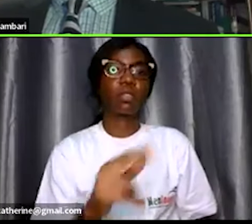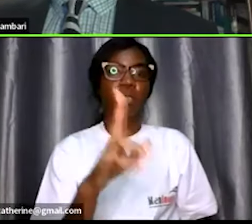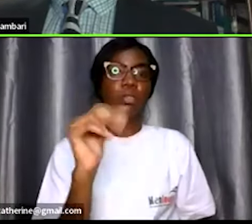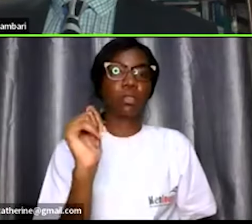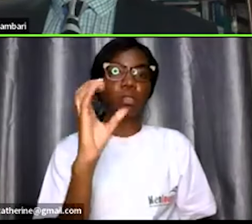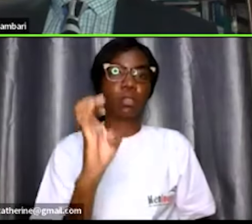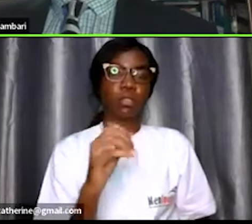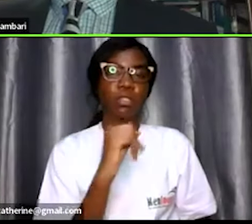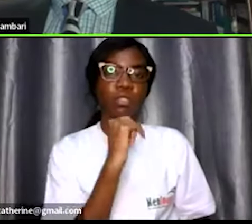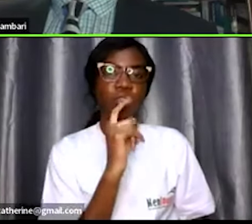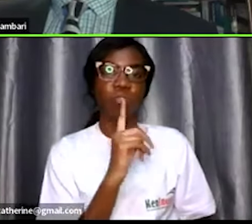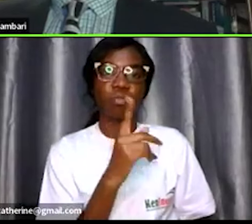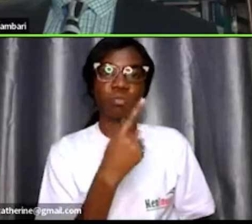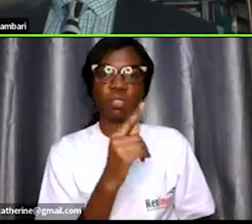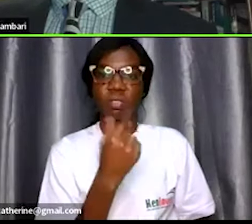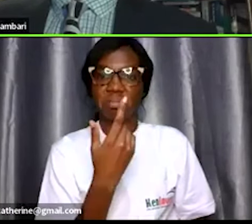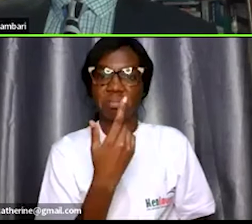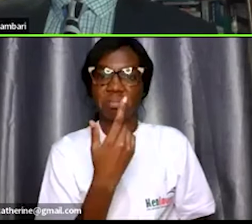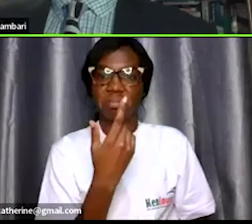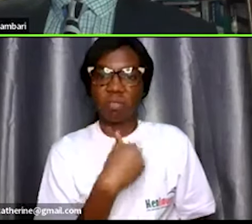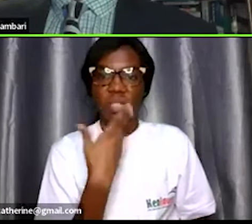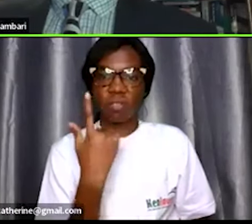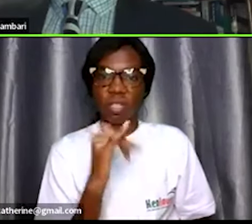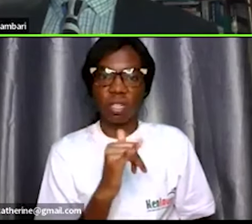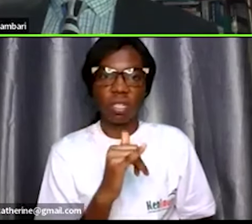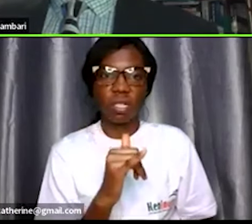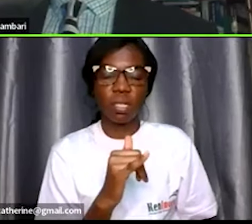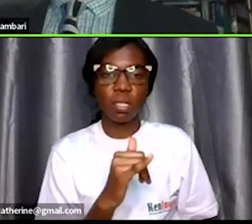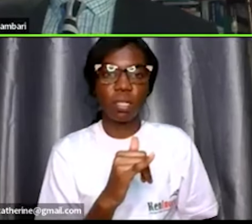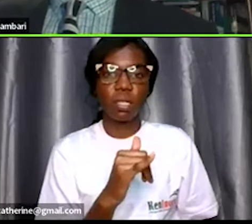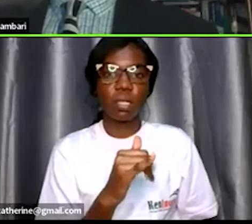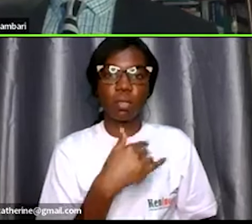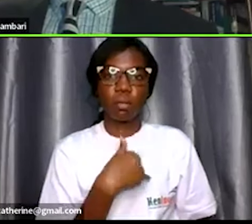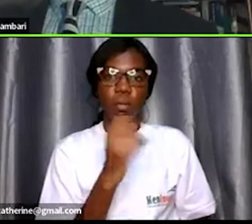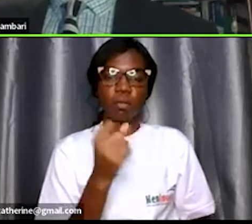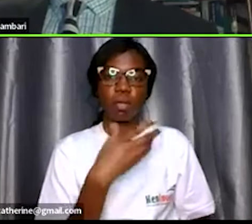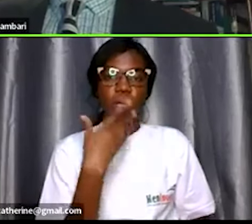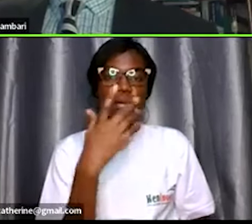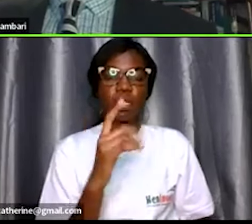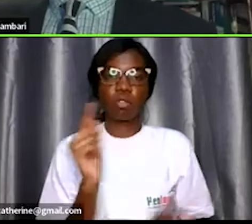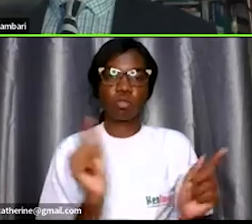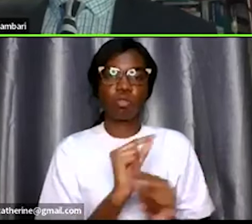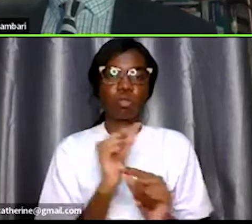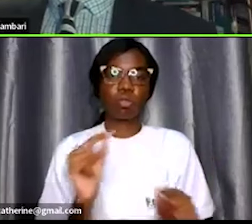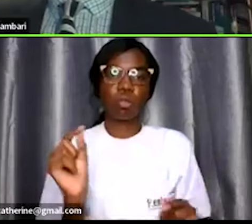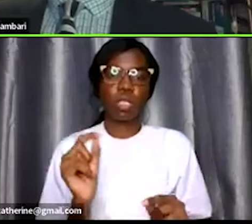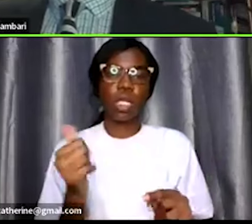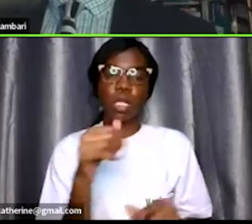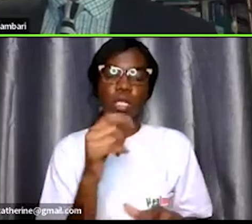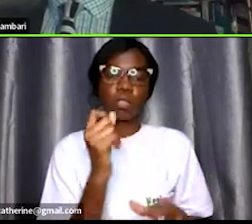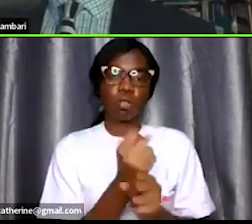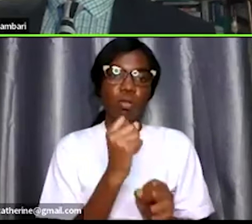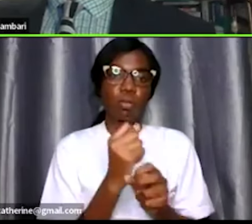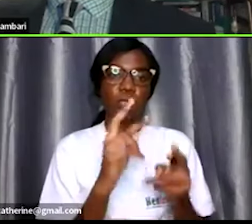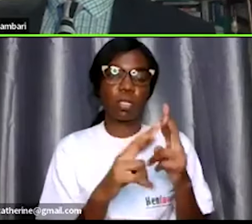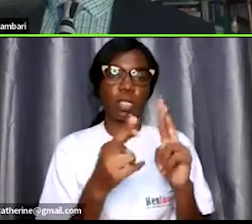answer the uae question or you have answers for that i i can answer briefly uh any jobs related related tech